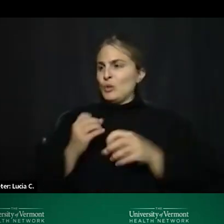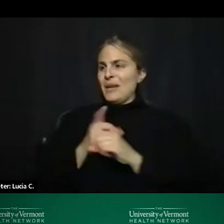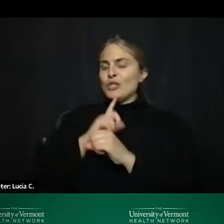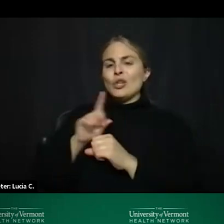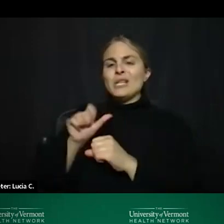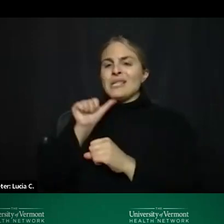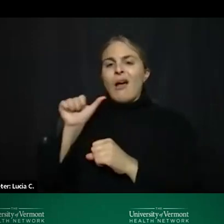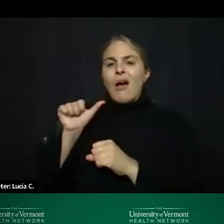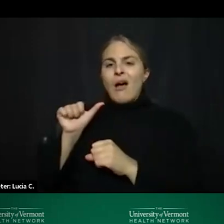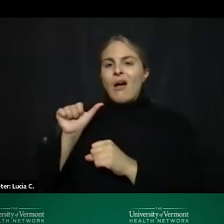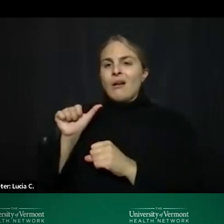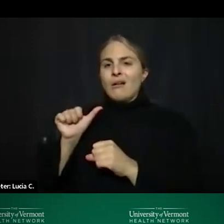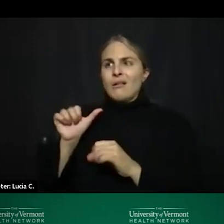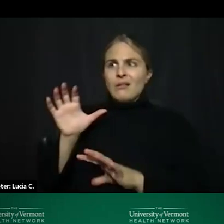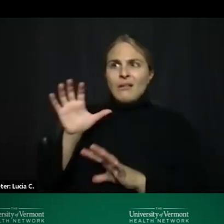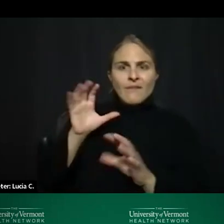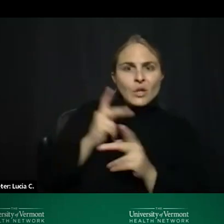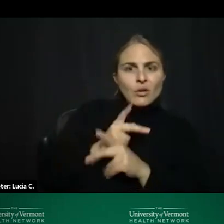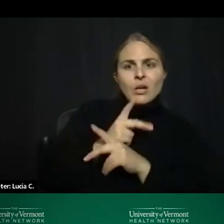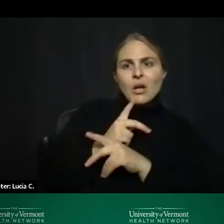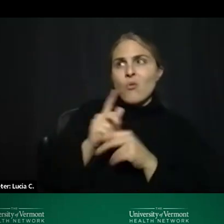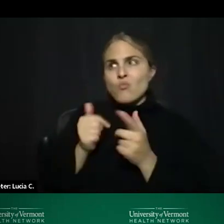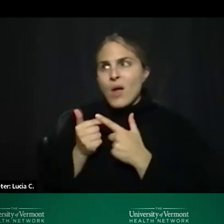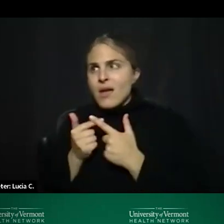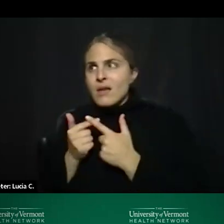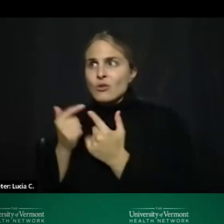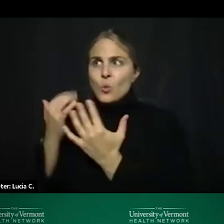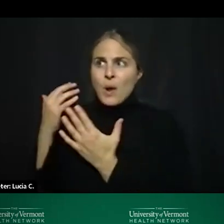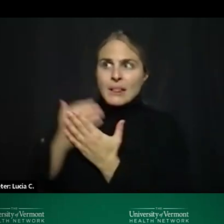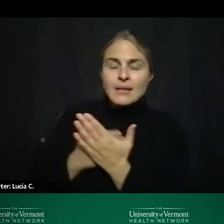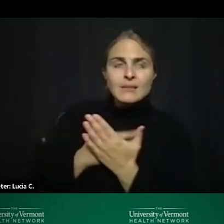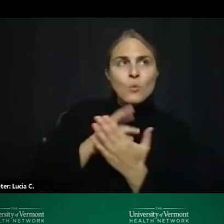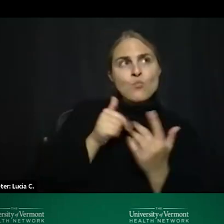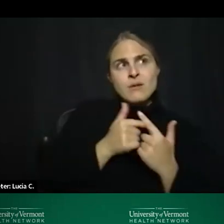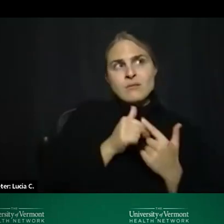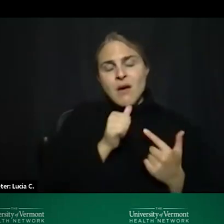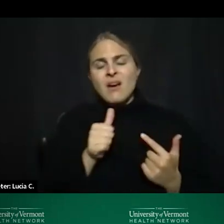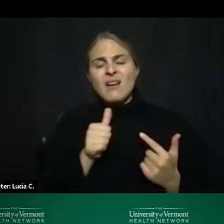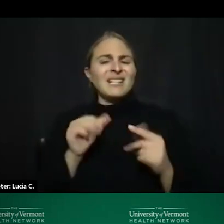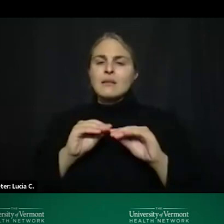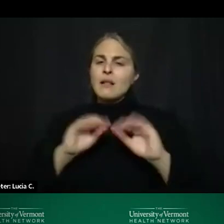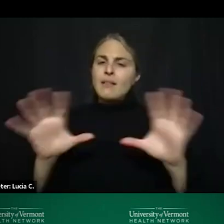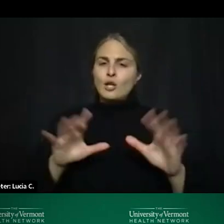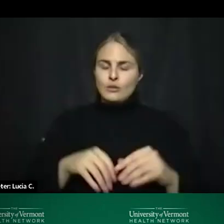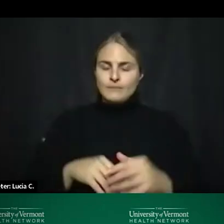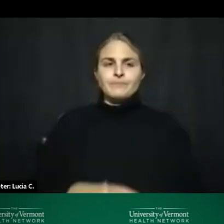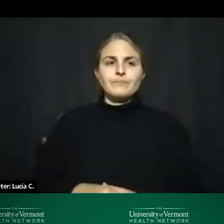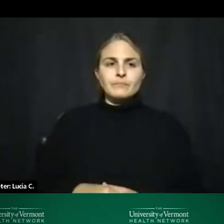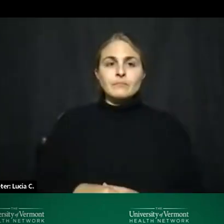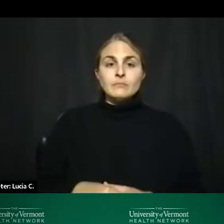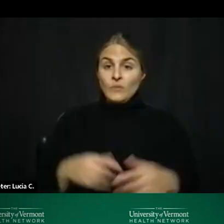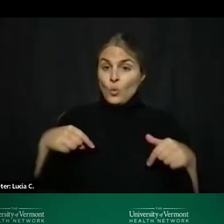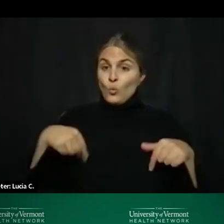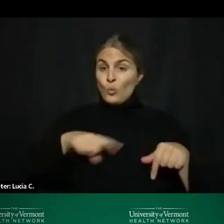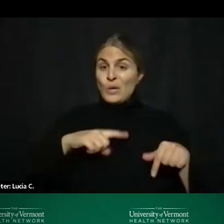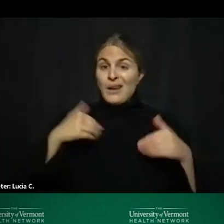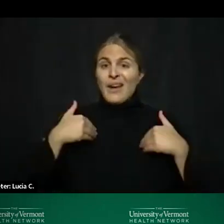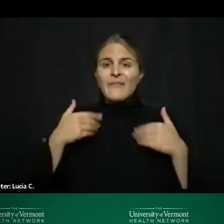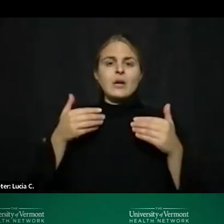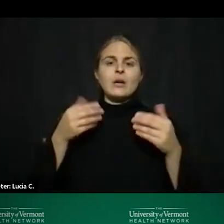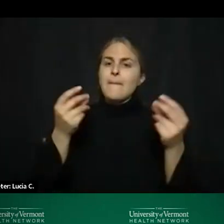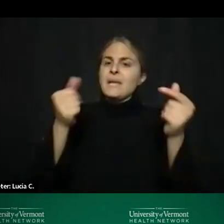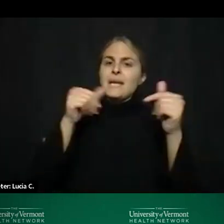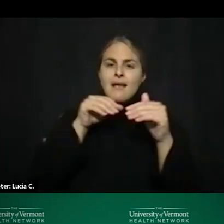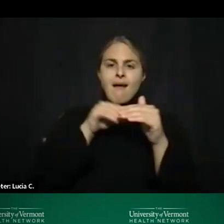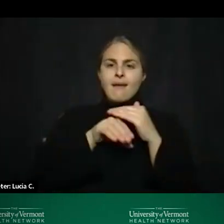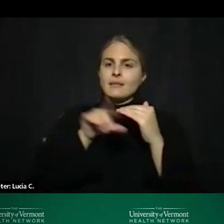about when there's a wait list and when there's not we do have at howard center immediate access for therapy if